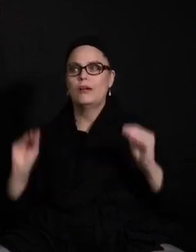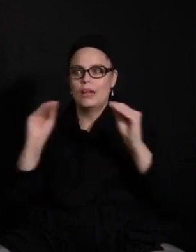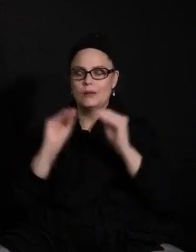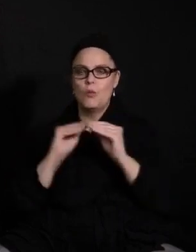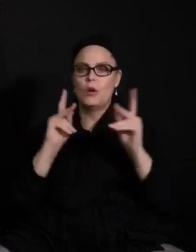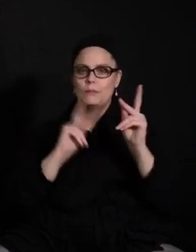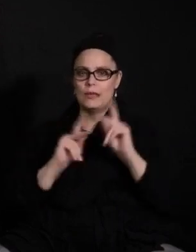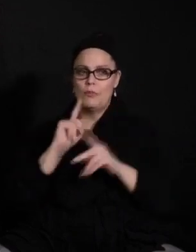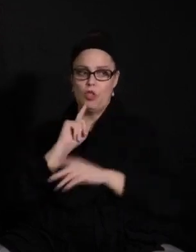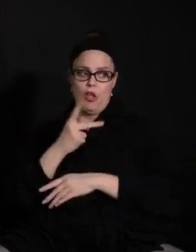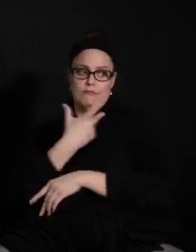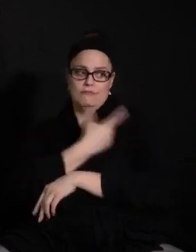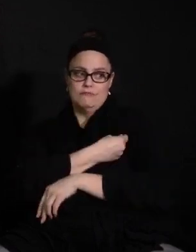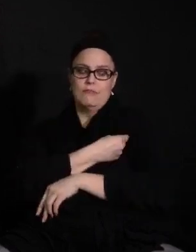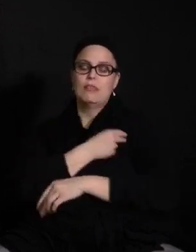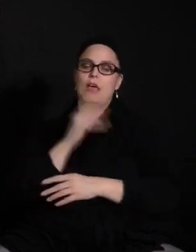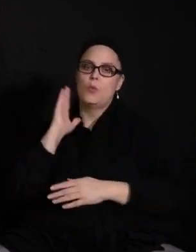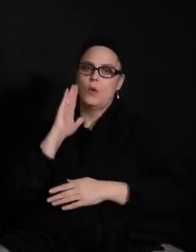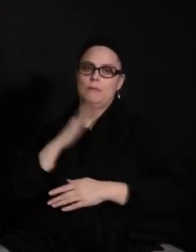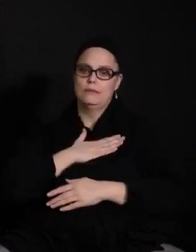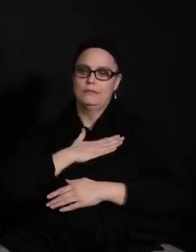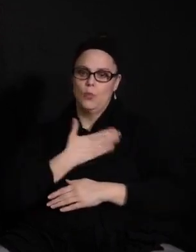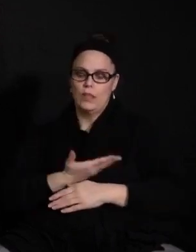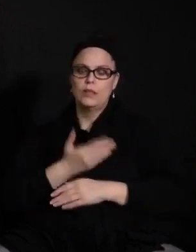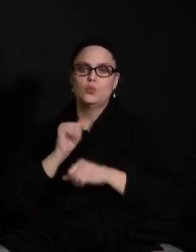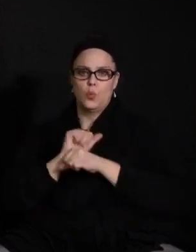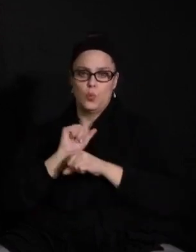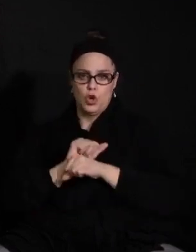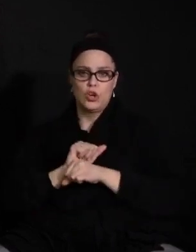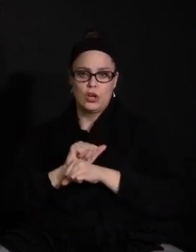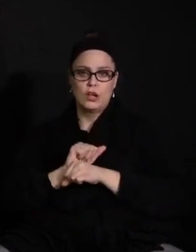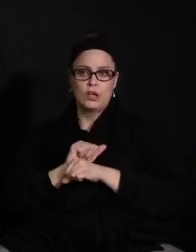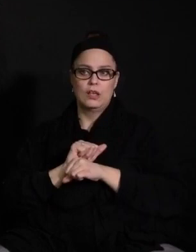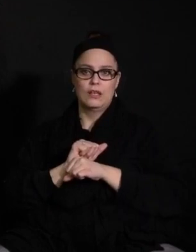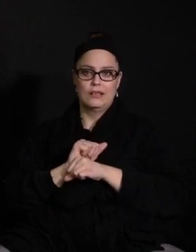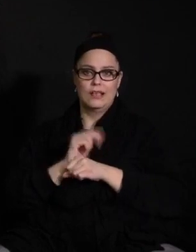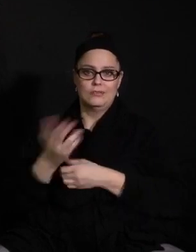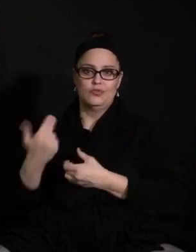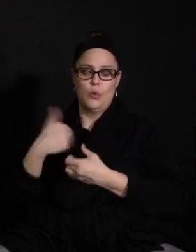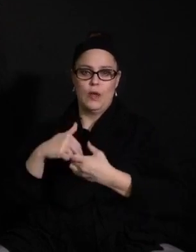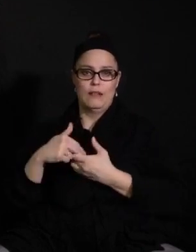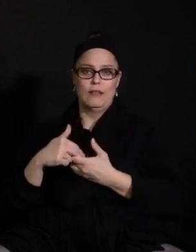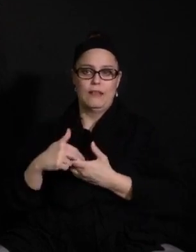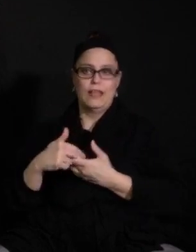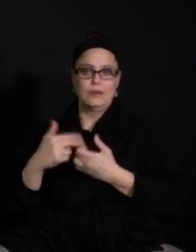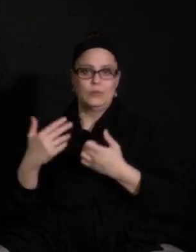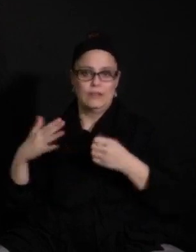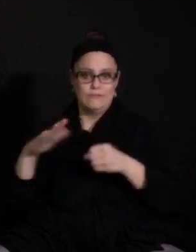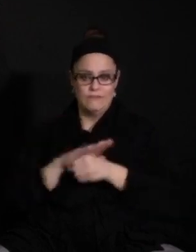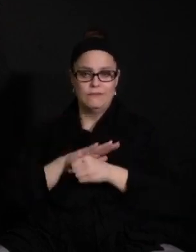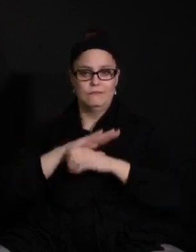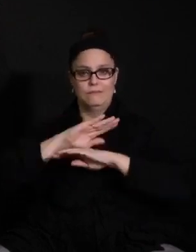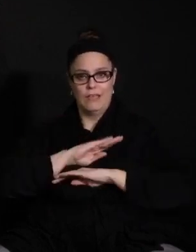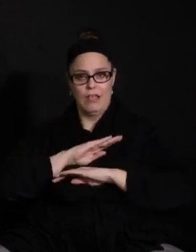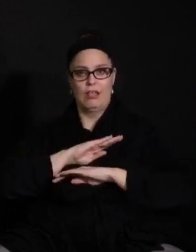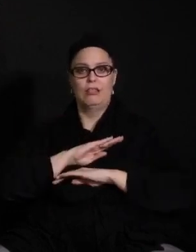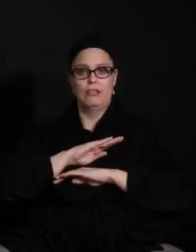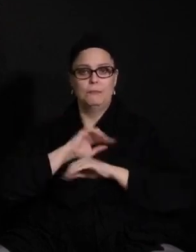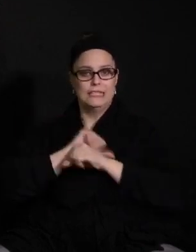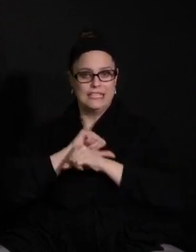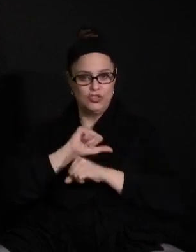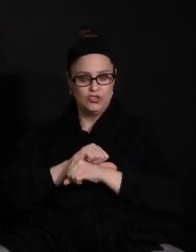vaccines that they'll be more willing to come back into the workforce and we'll get those positions filled and relieve some of the